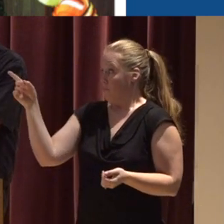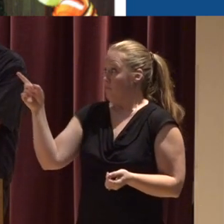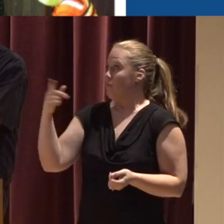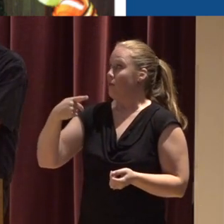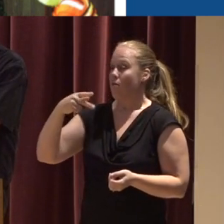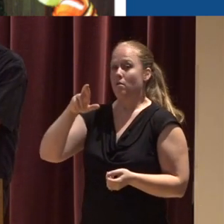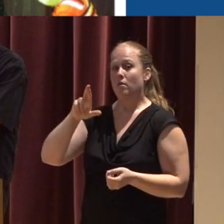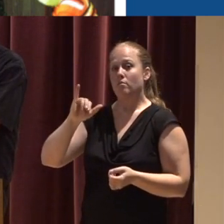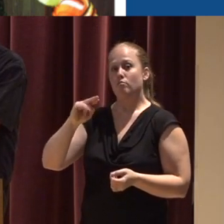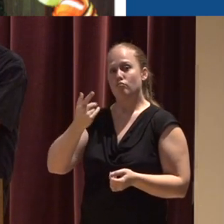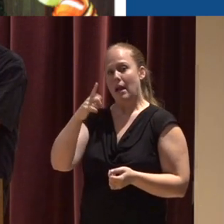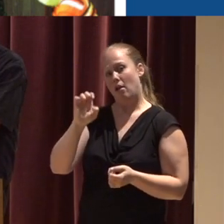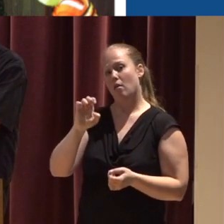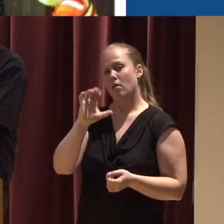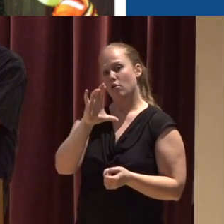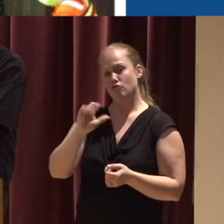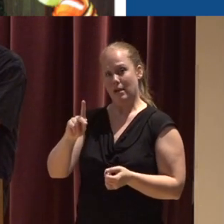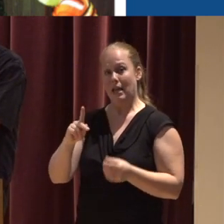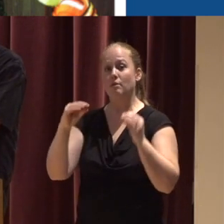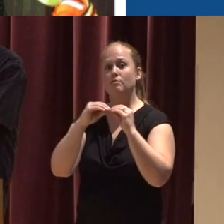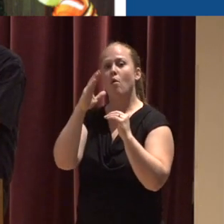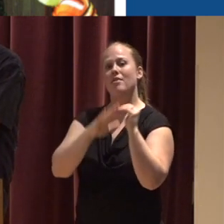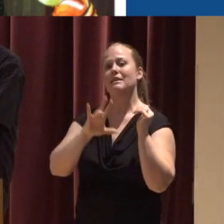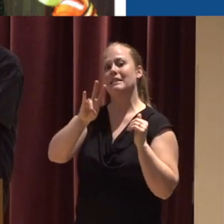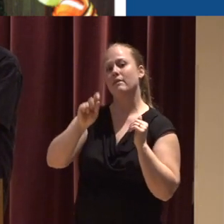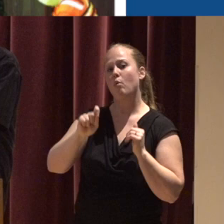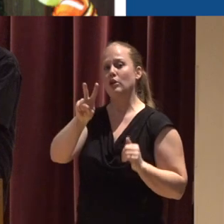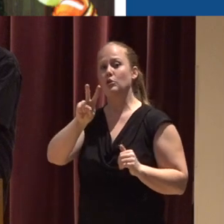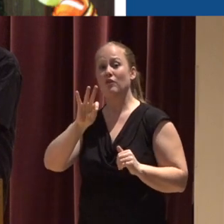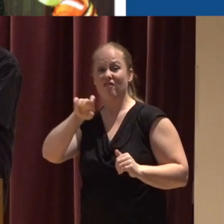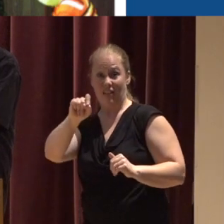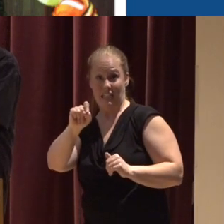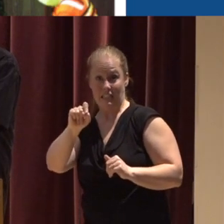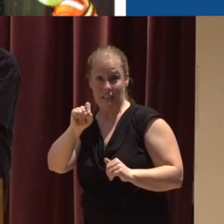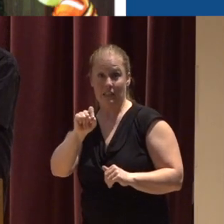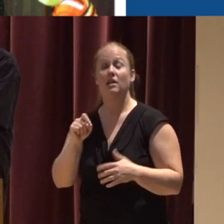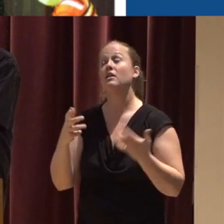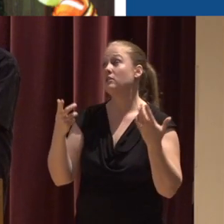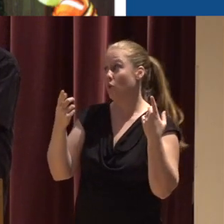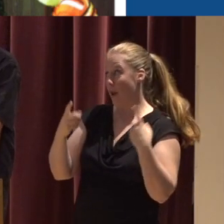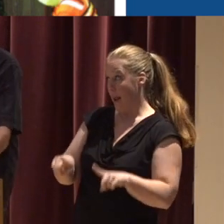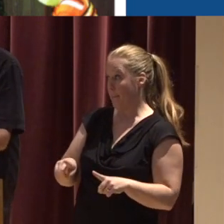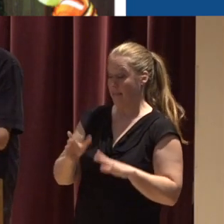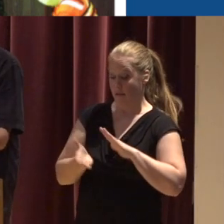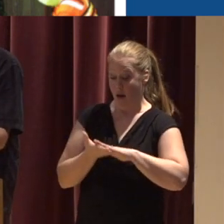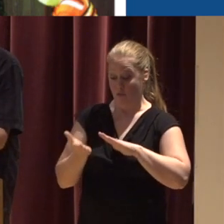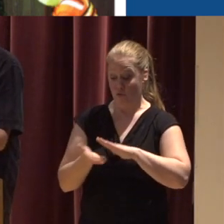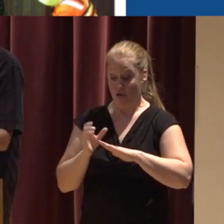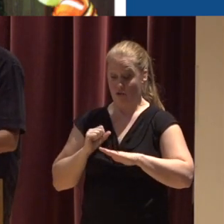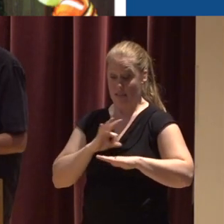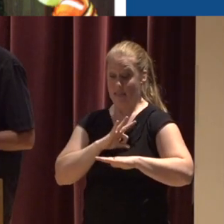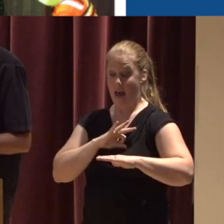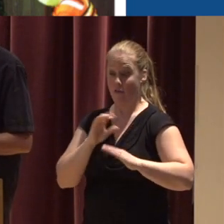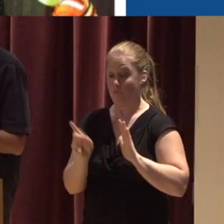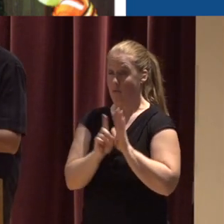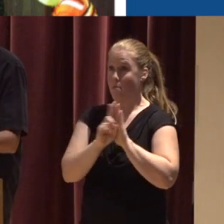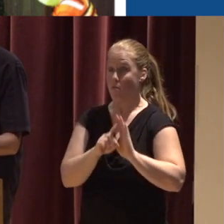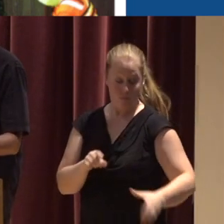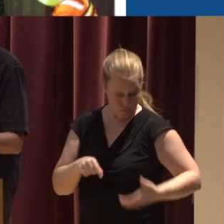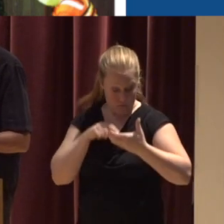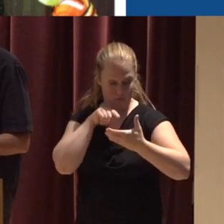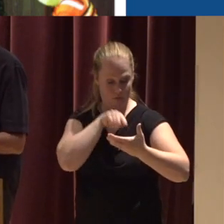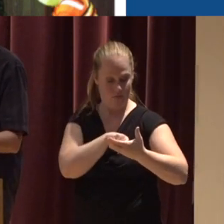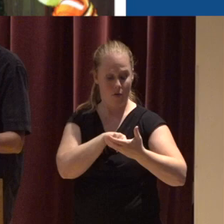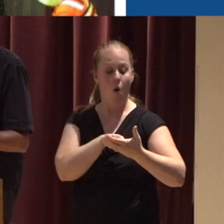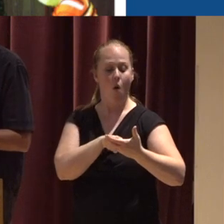Pringle Creek Station greater than 7.2 feet What comes across into the operation staff cell phone is Is you need to